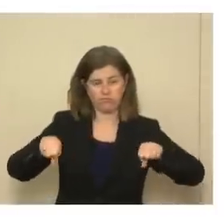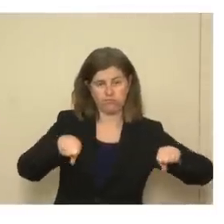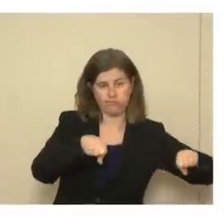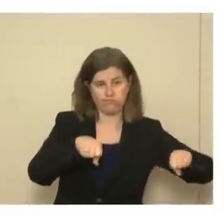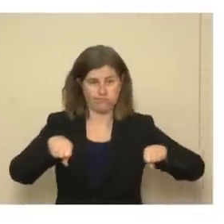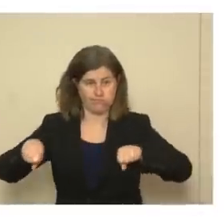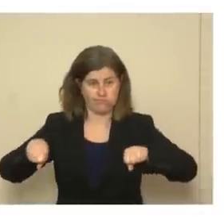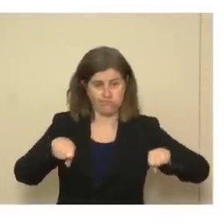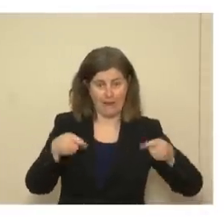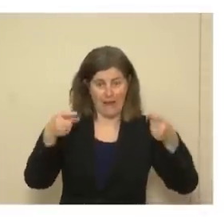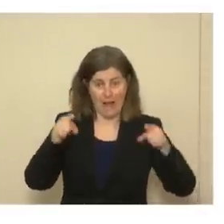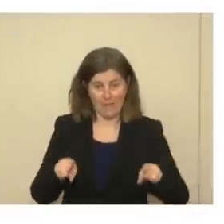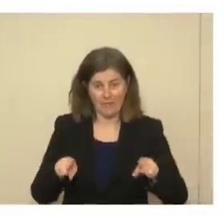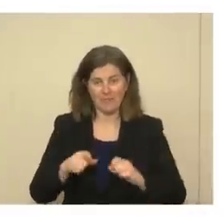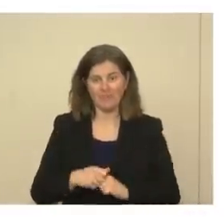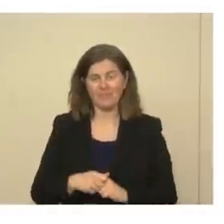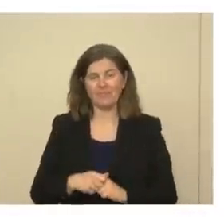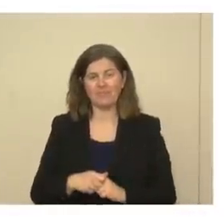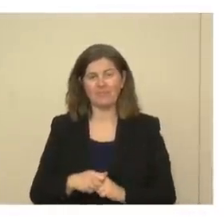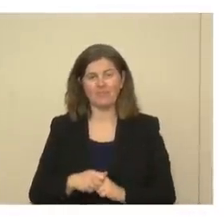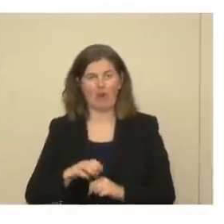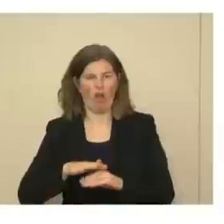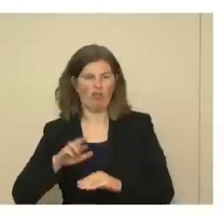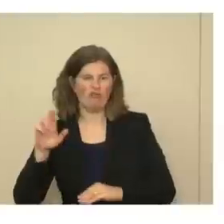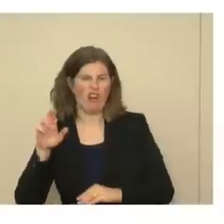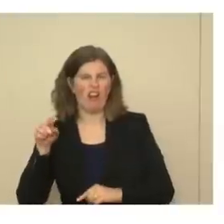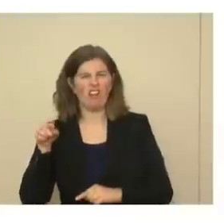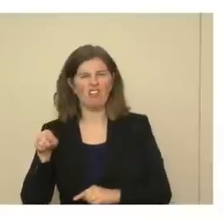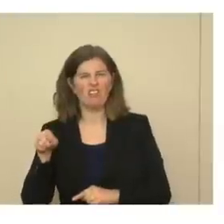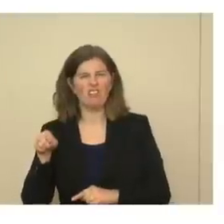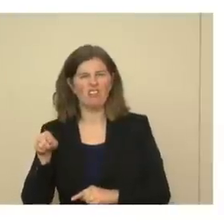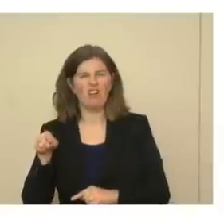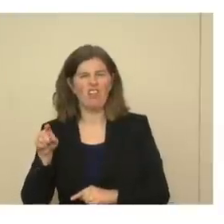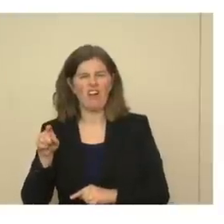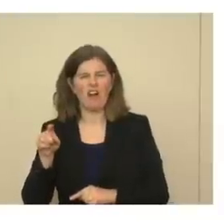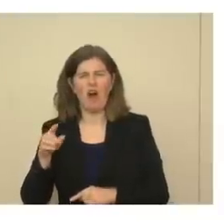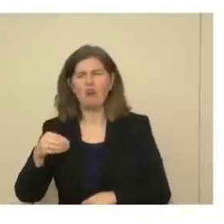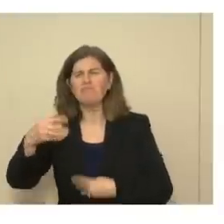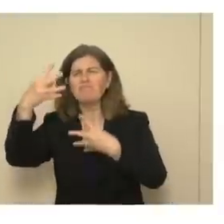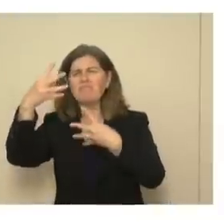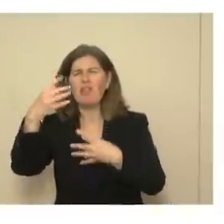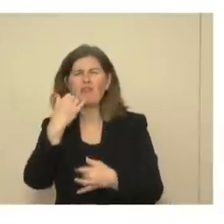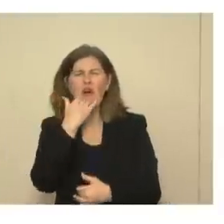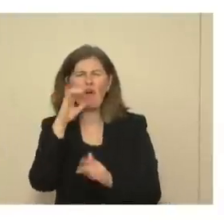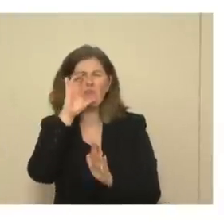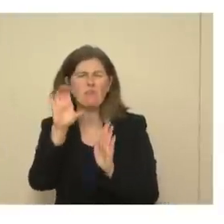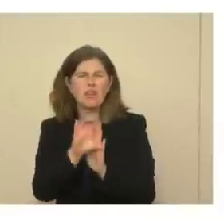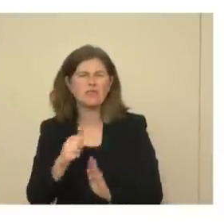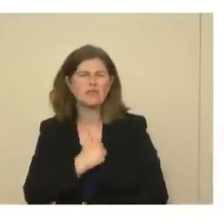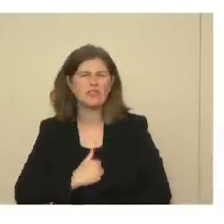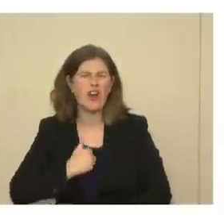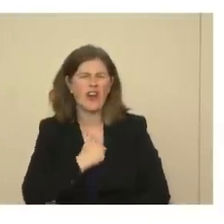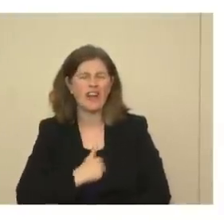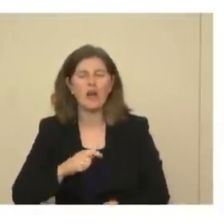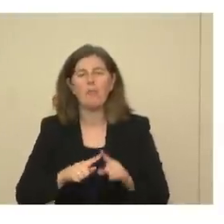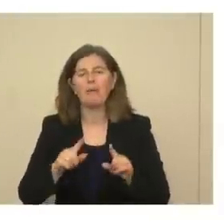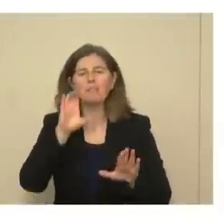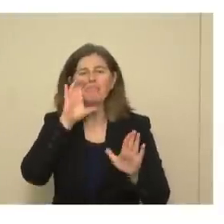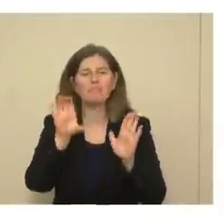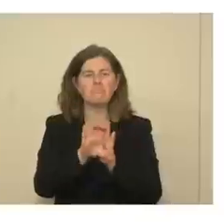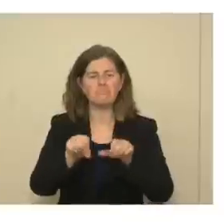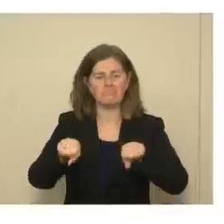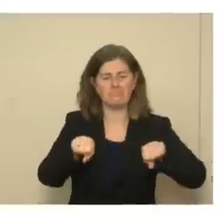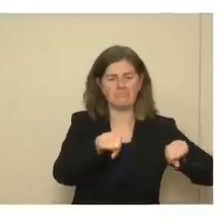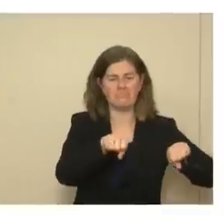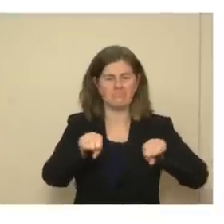the right, oh, that graphic didn't come up. I'm sorry. So the graphic isn't up, it's a tug of war, and it's the people of New